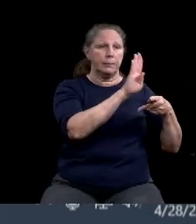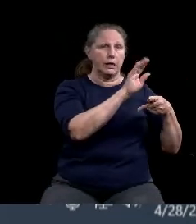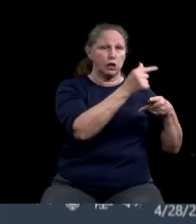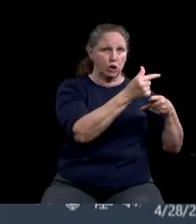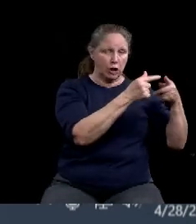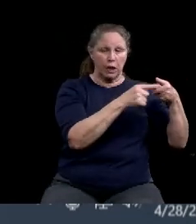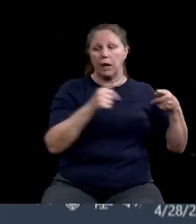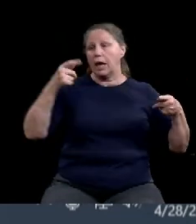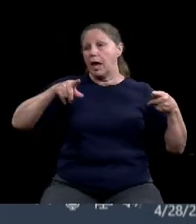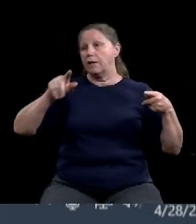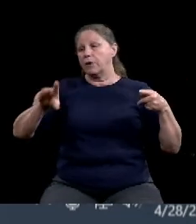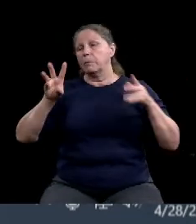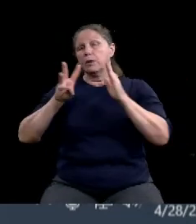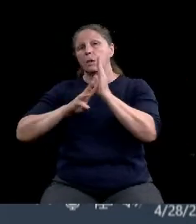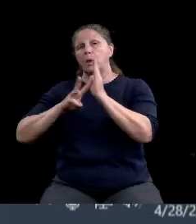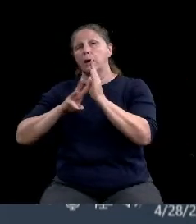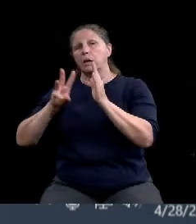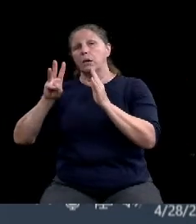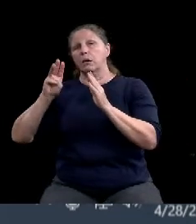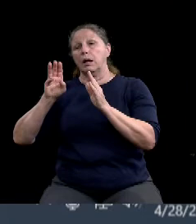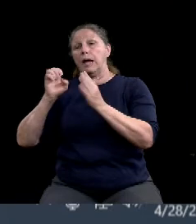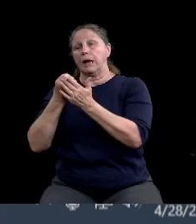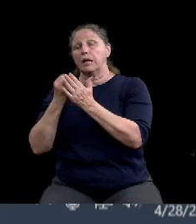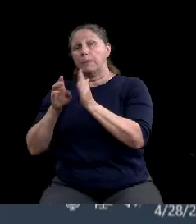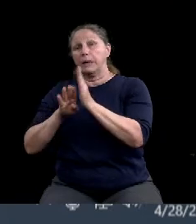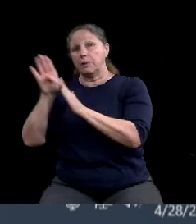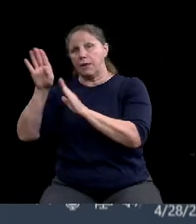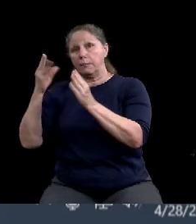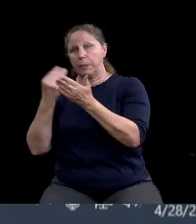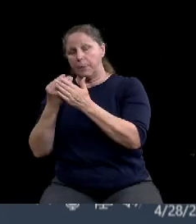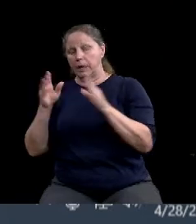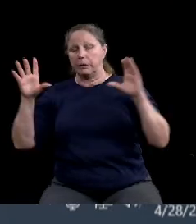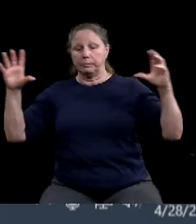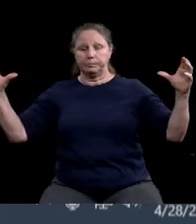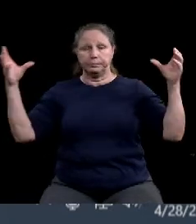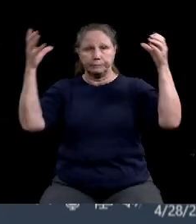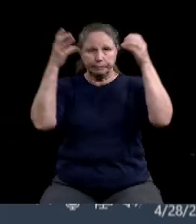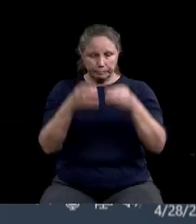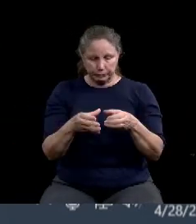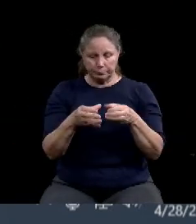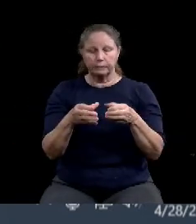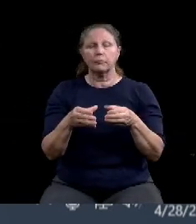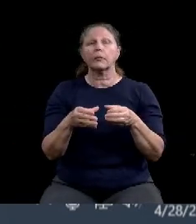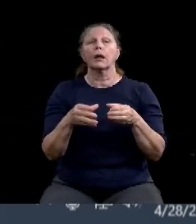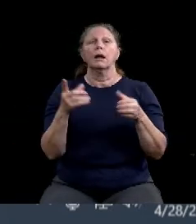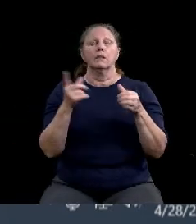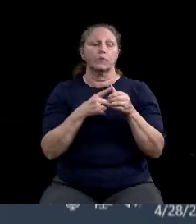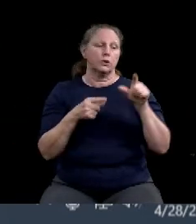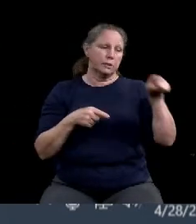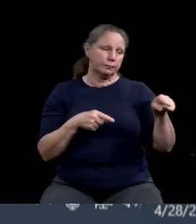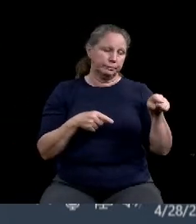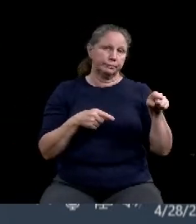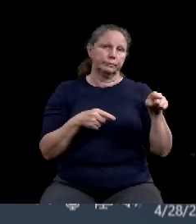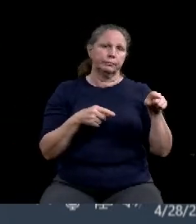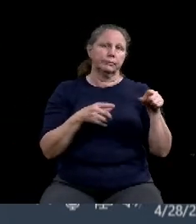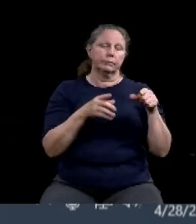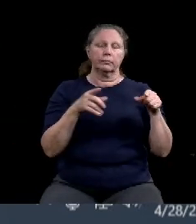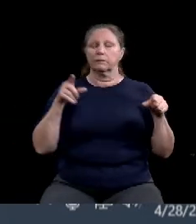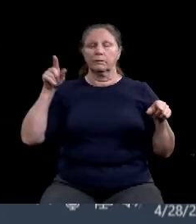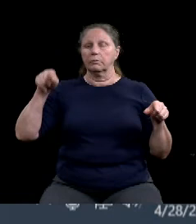Corporation Fund. The, start with the, the easy one. The WebMEC is, um, available countywide.